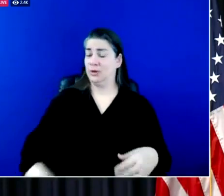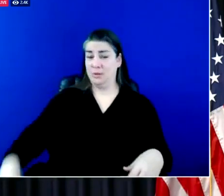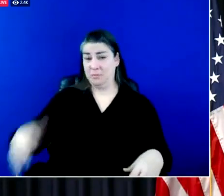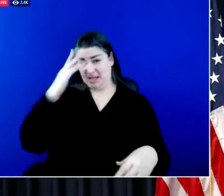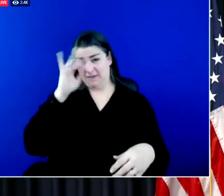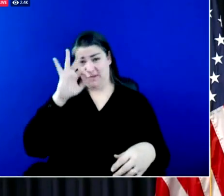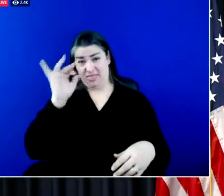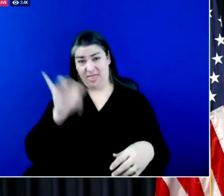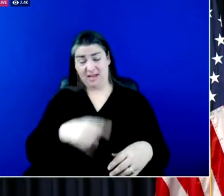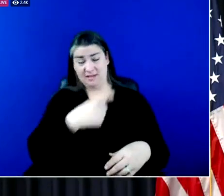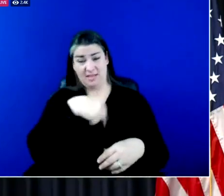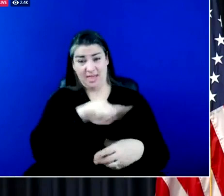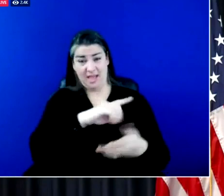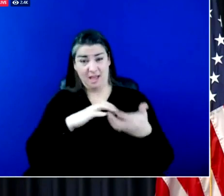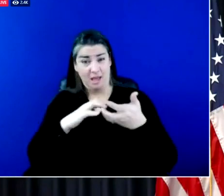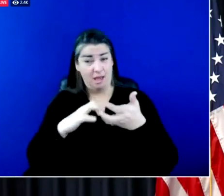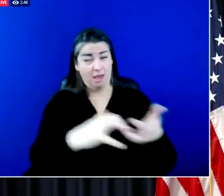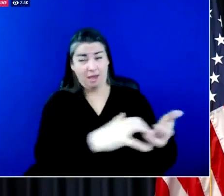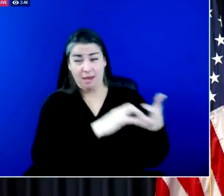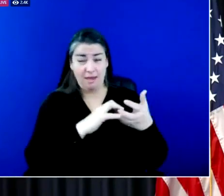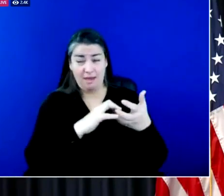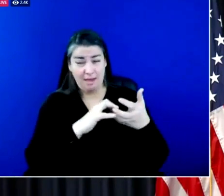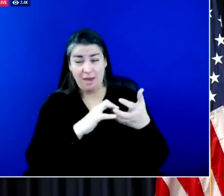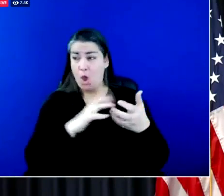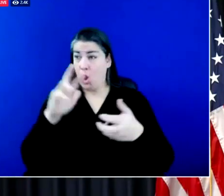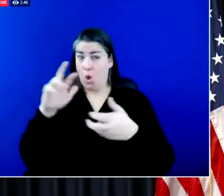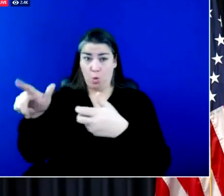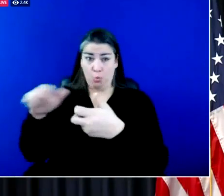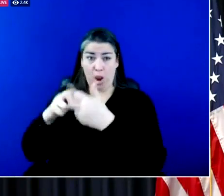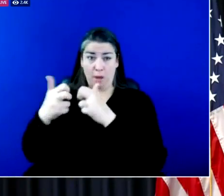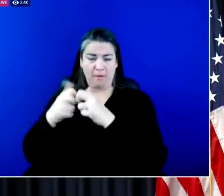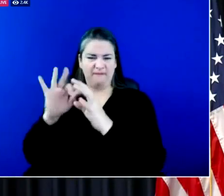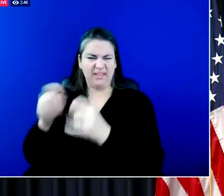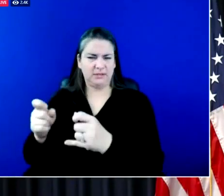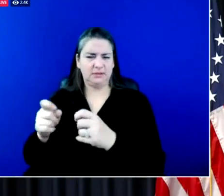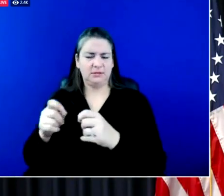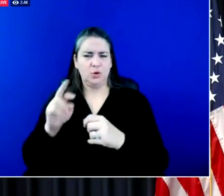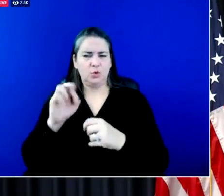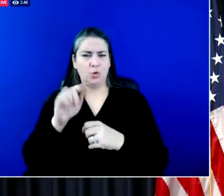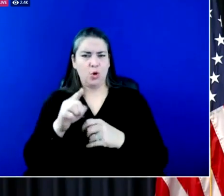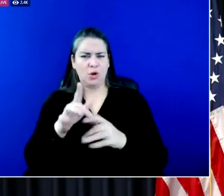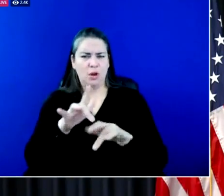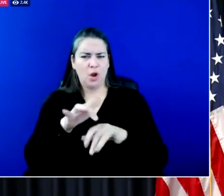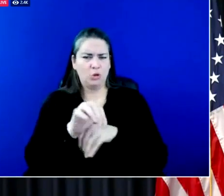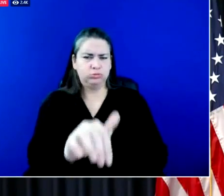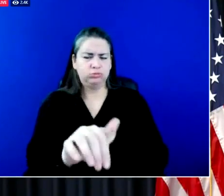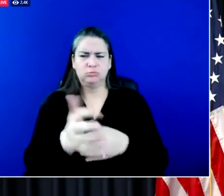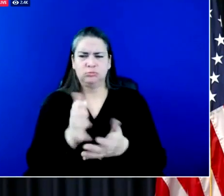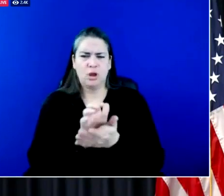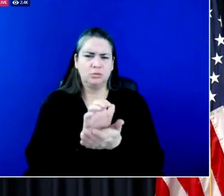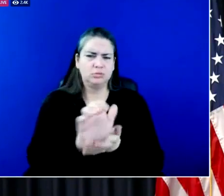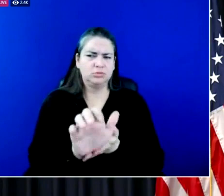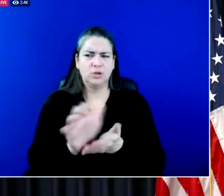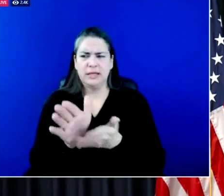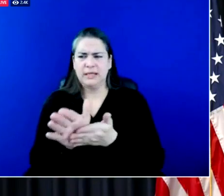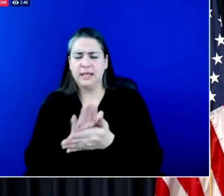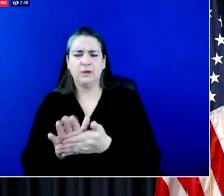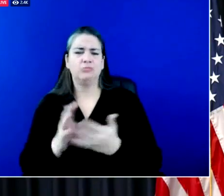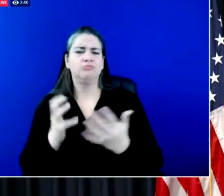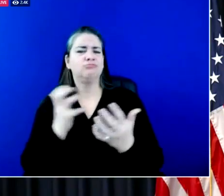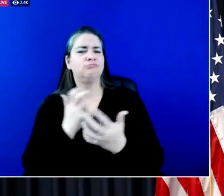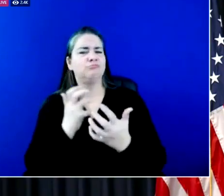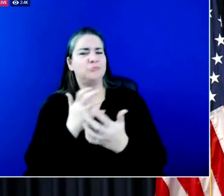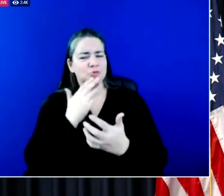seeing problems fixed a lot faster roads cleared a lot faster and it's it's been it's been some really good work